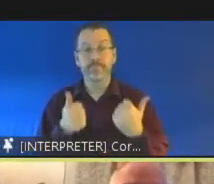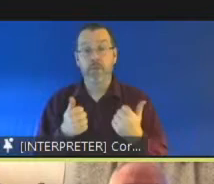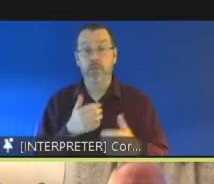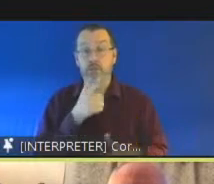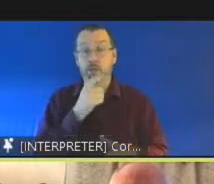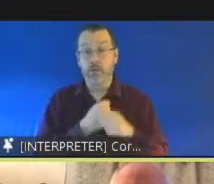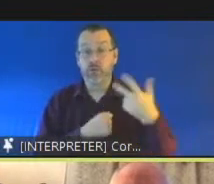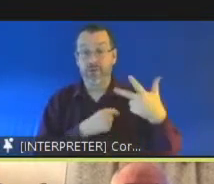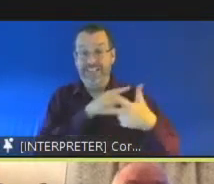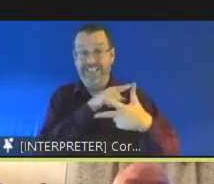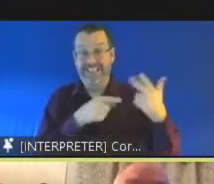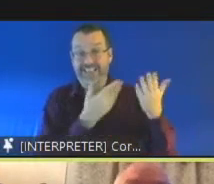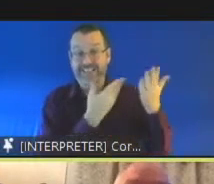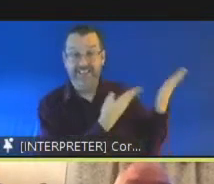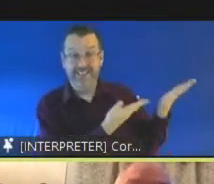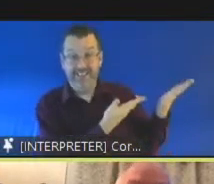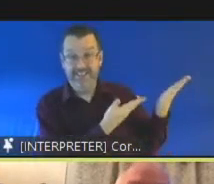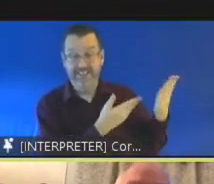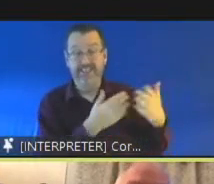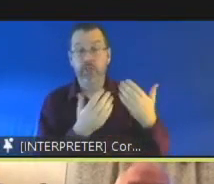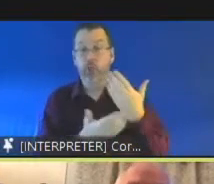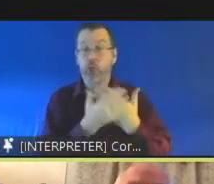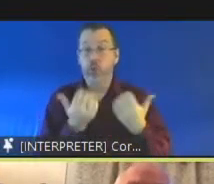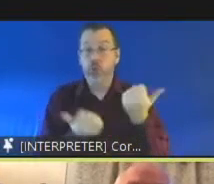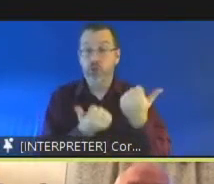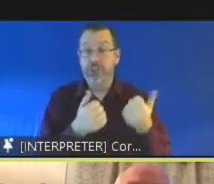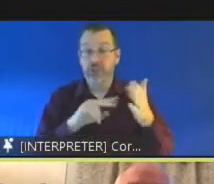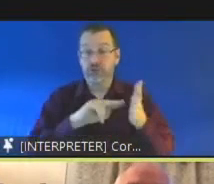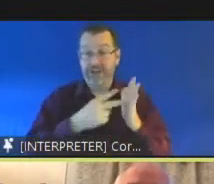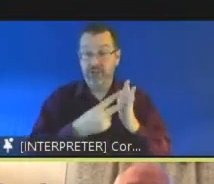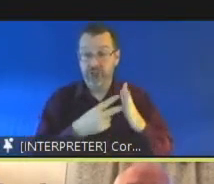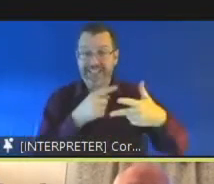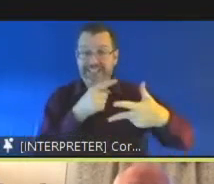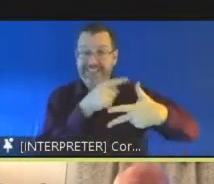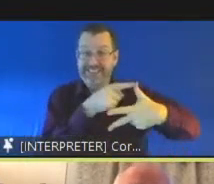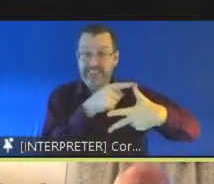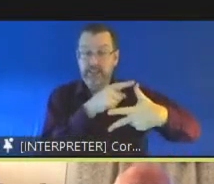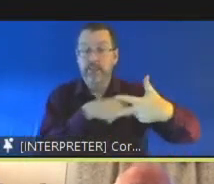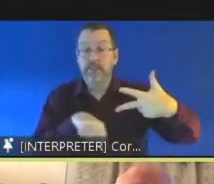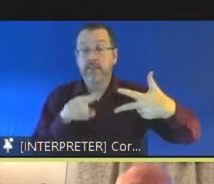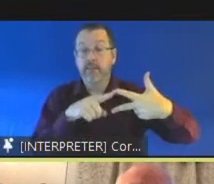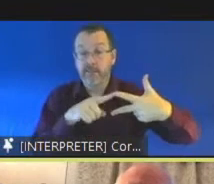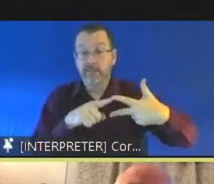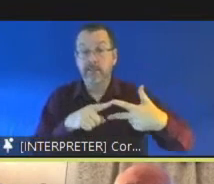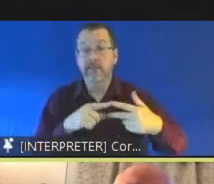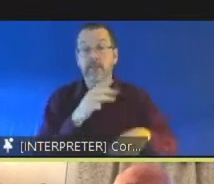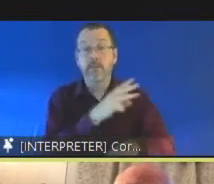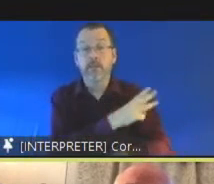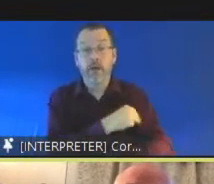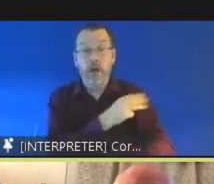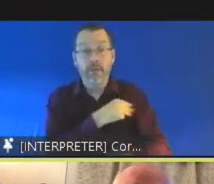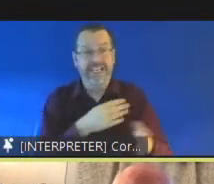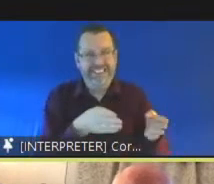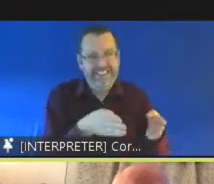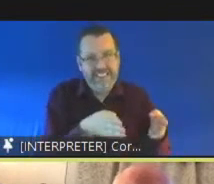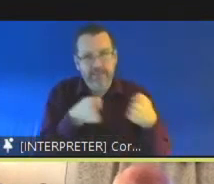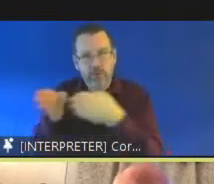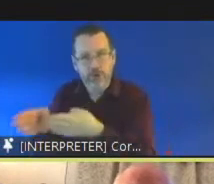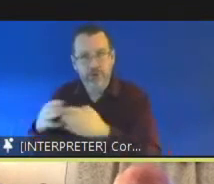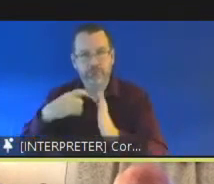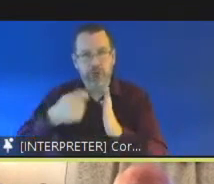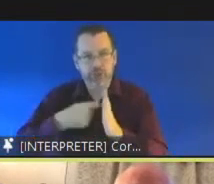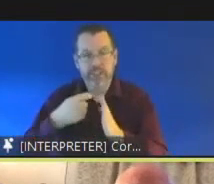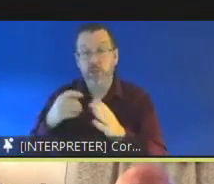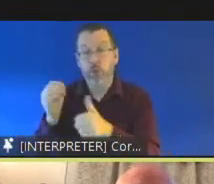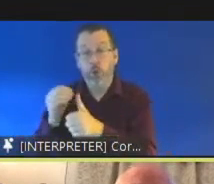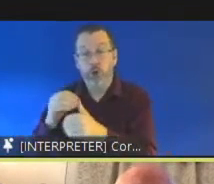the youth justice strategy linked within that um the guard diversion projects and other community-based services that